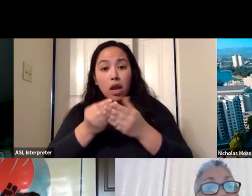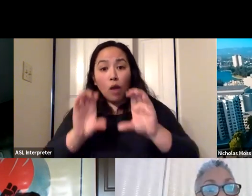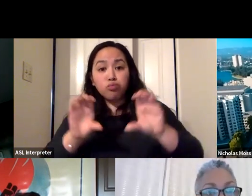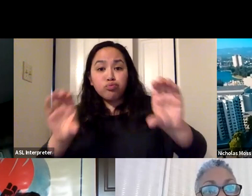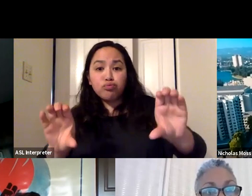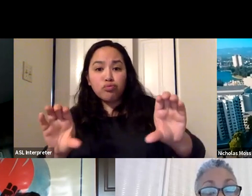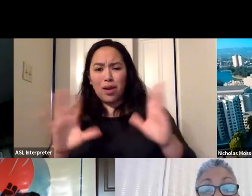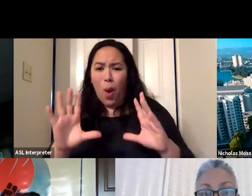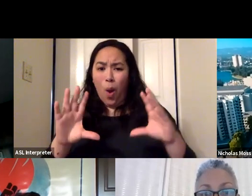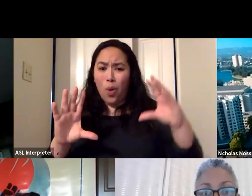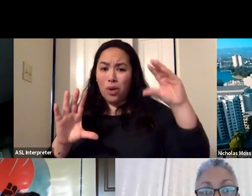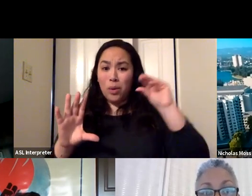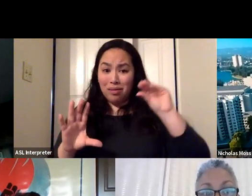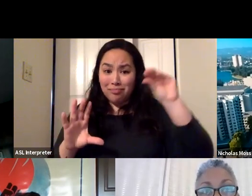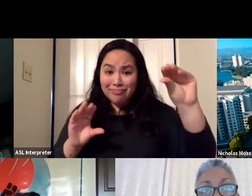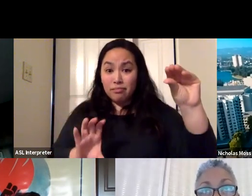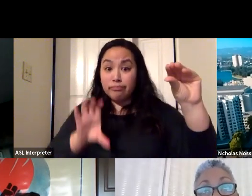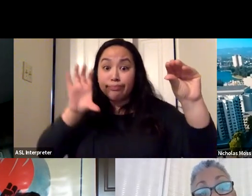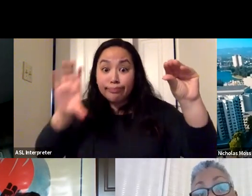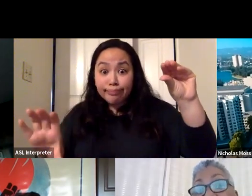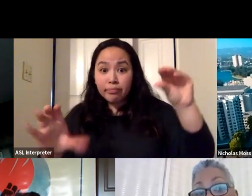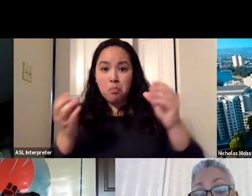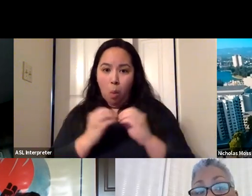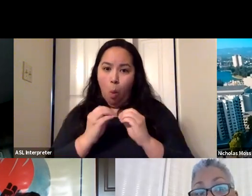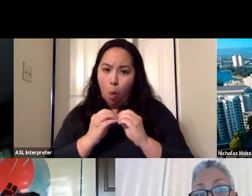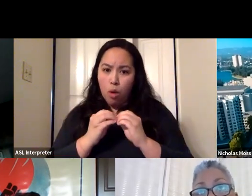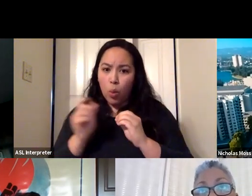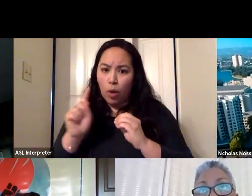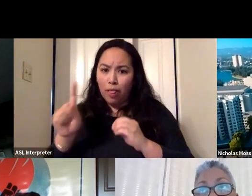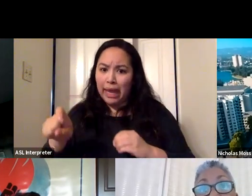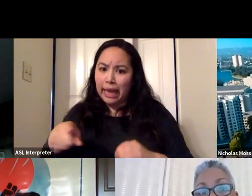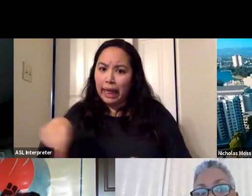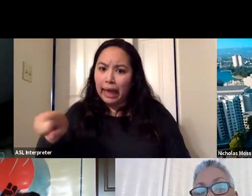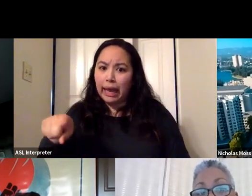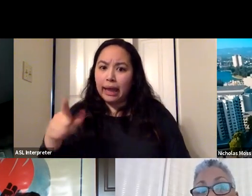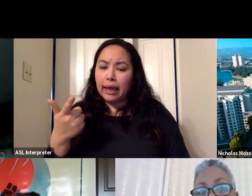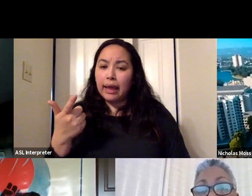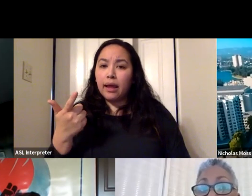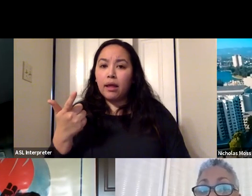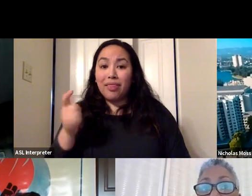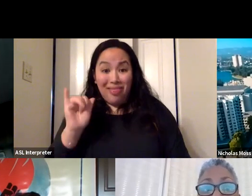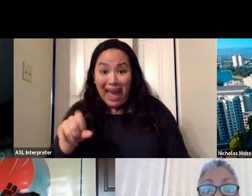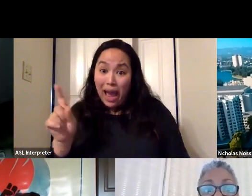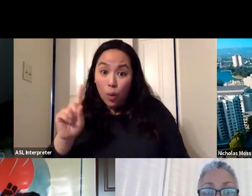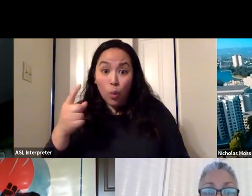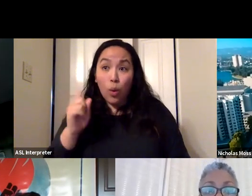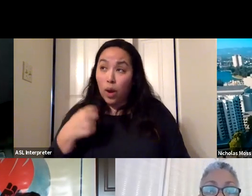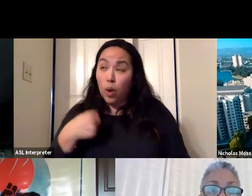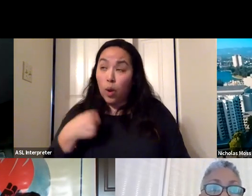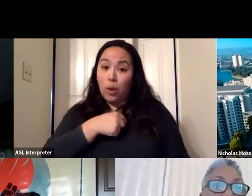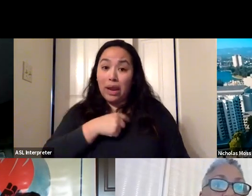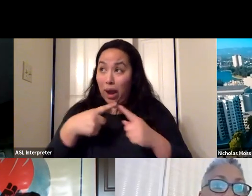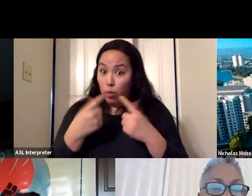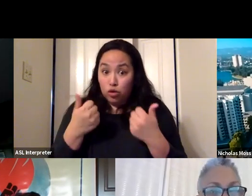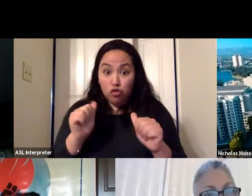a very challenging approach, but in a very effective one and one that you have to implement when you're trying to close those